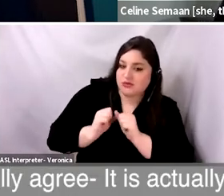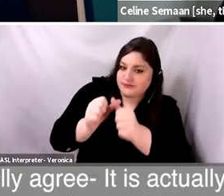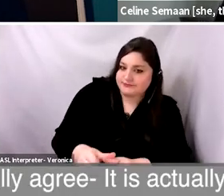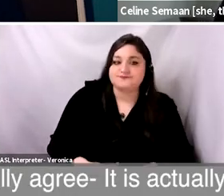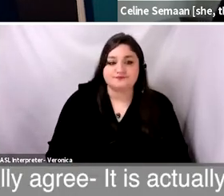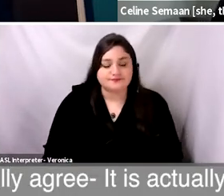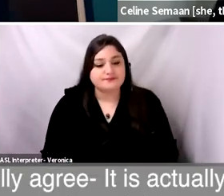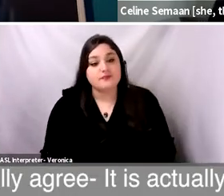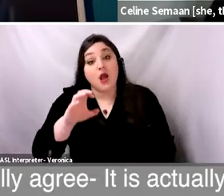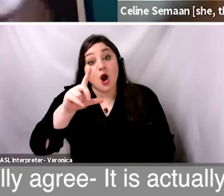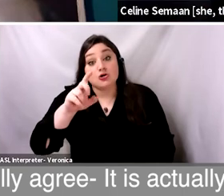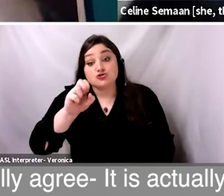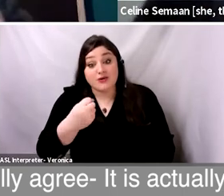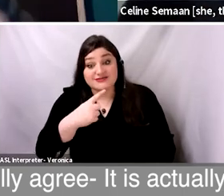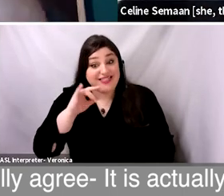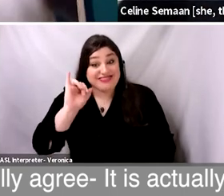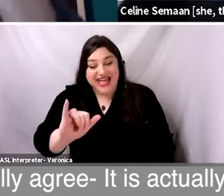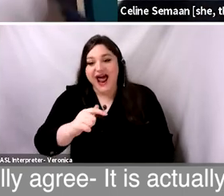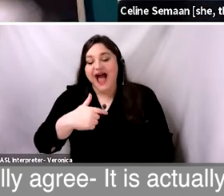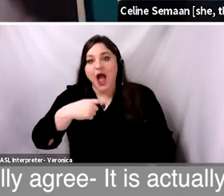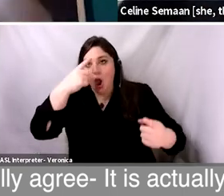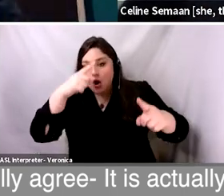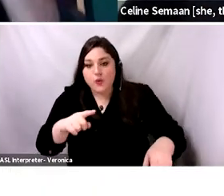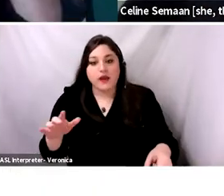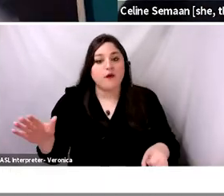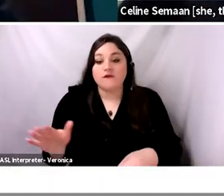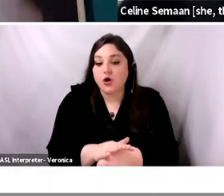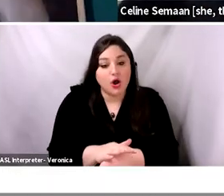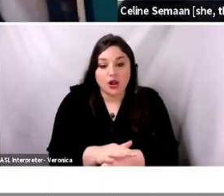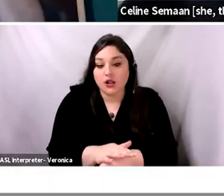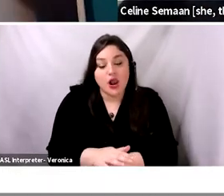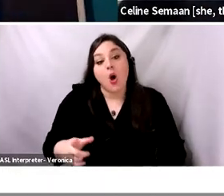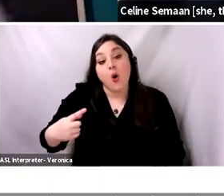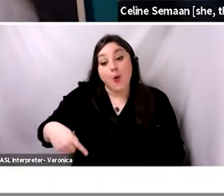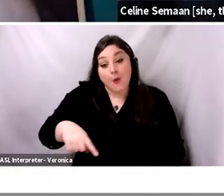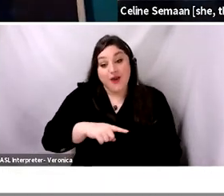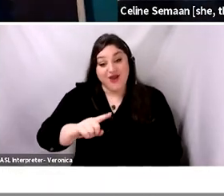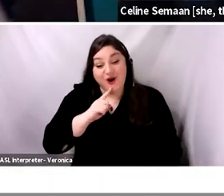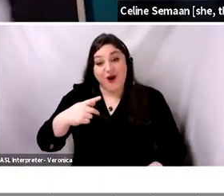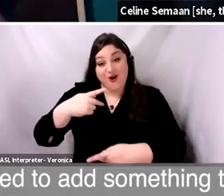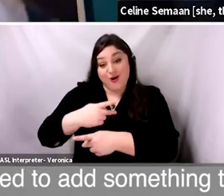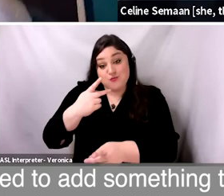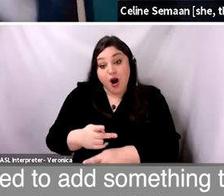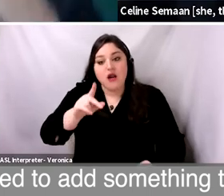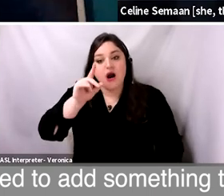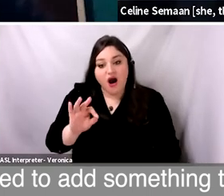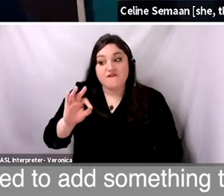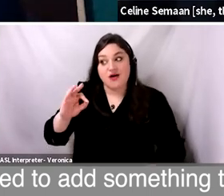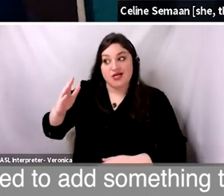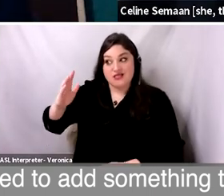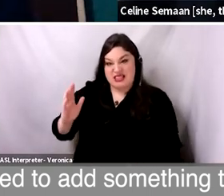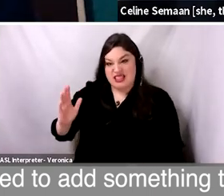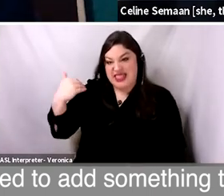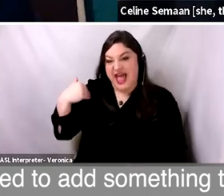fully agree. It is actually, we are the product of this generation that experience cultural erasure. And I need to